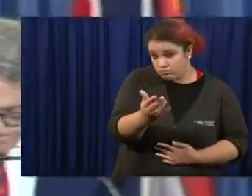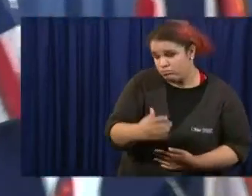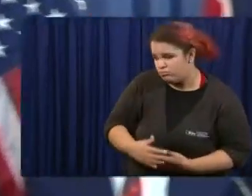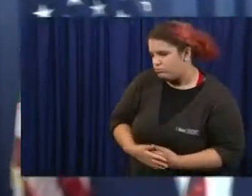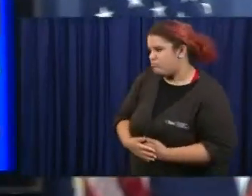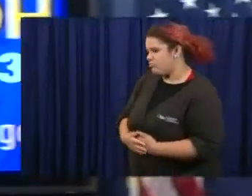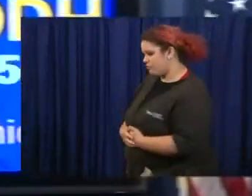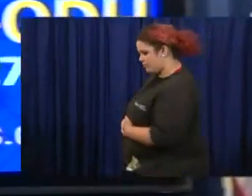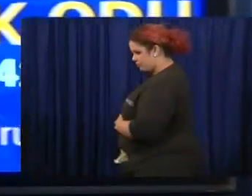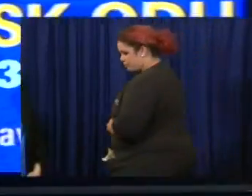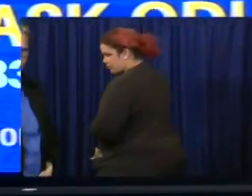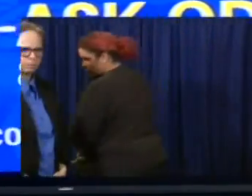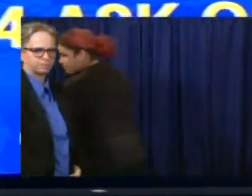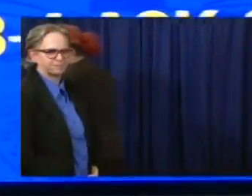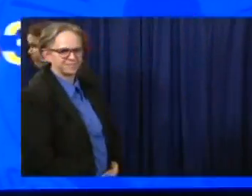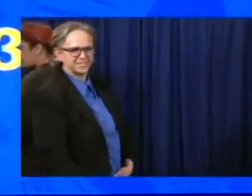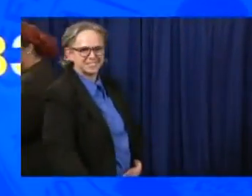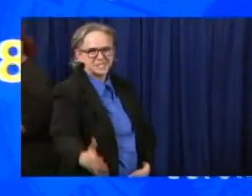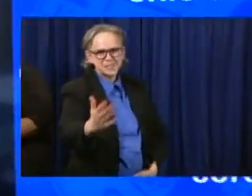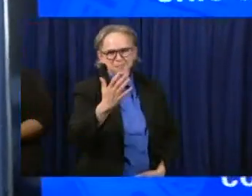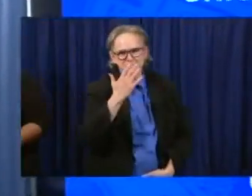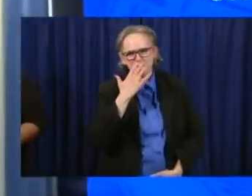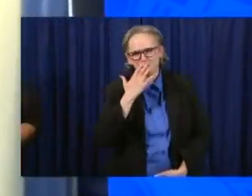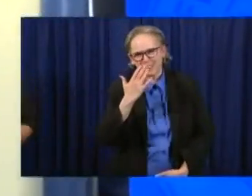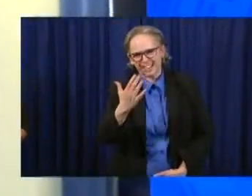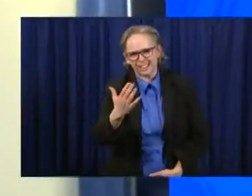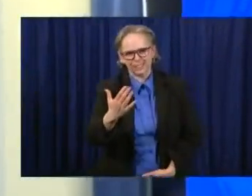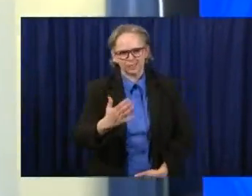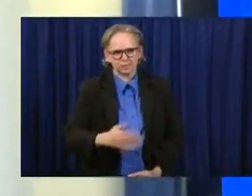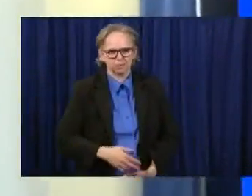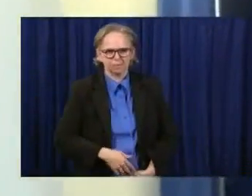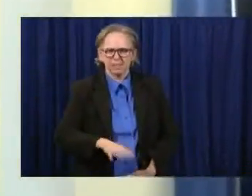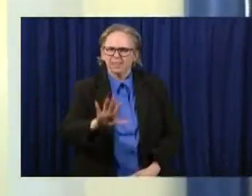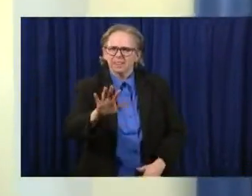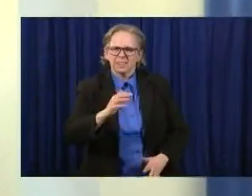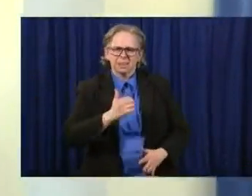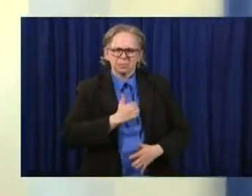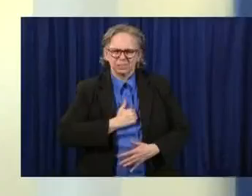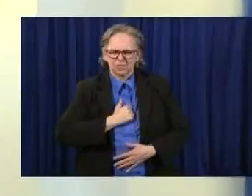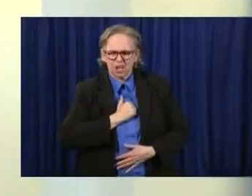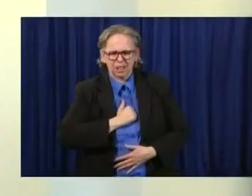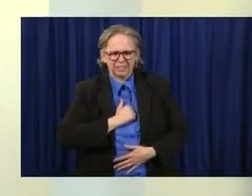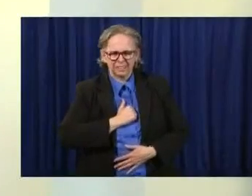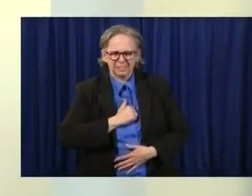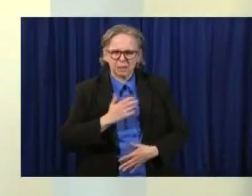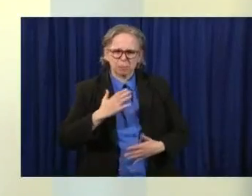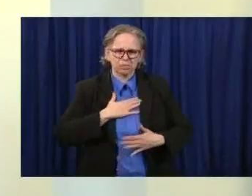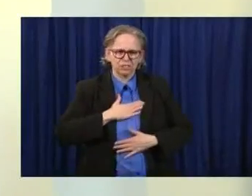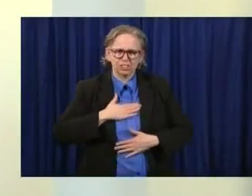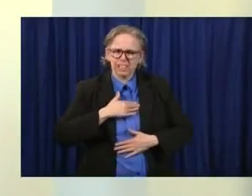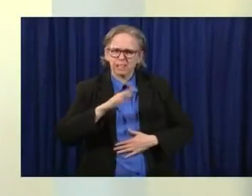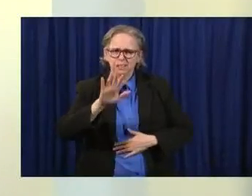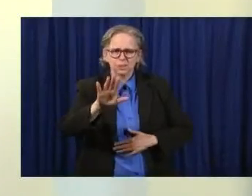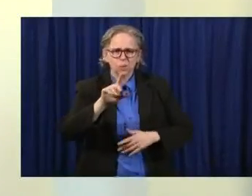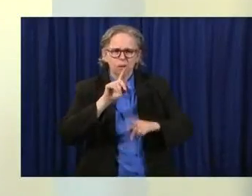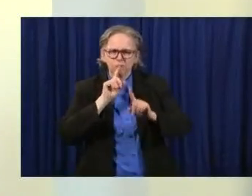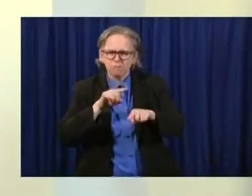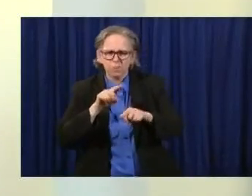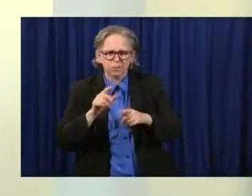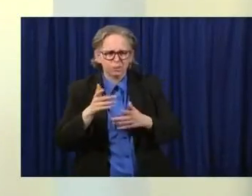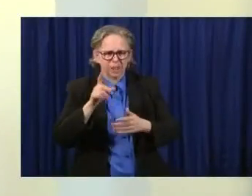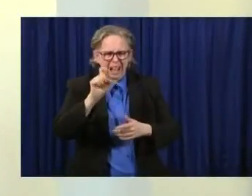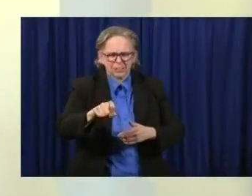Thank you, Adrienne. And I'm sorry for, I appreciate your reporting. And sorry that you had that